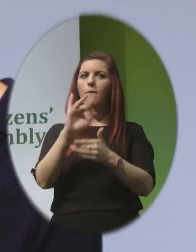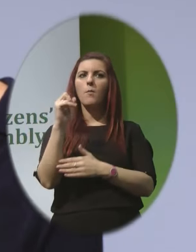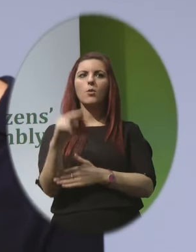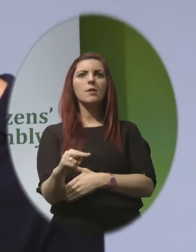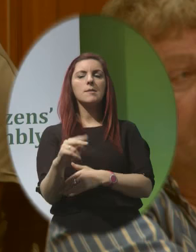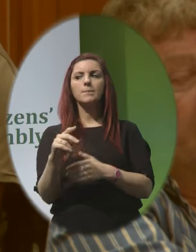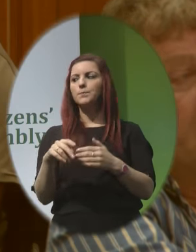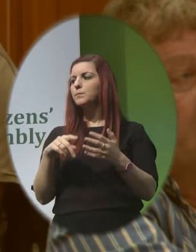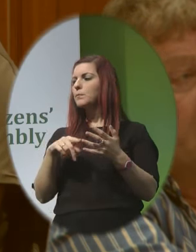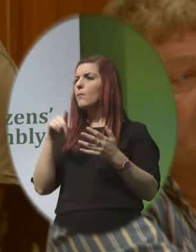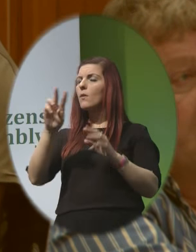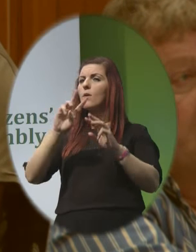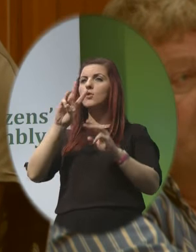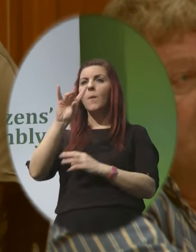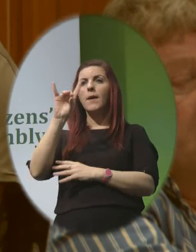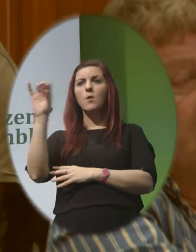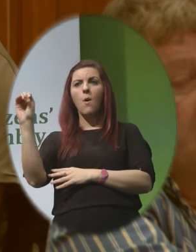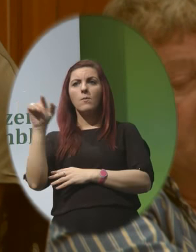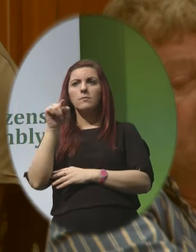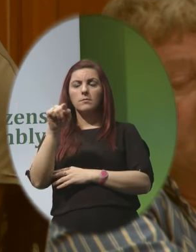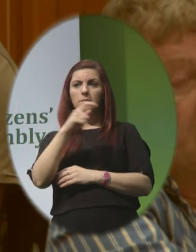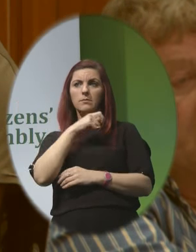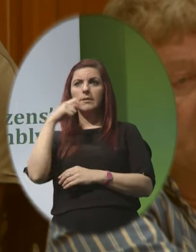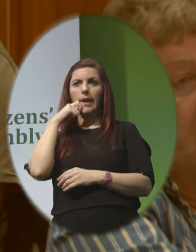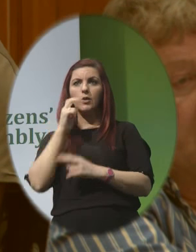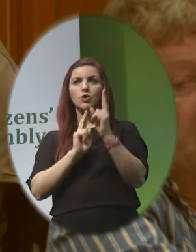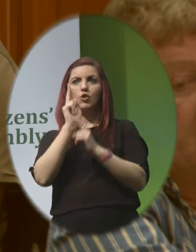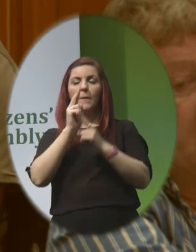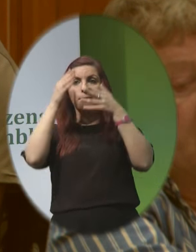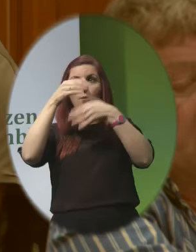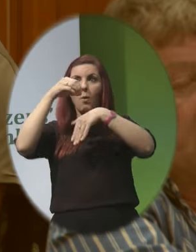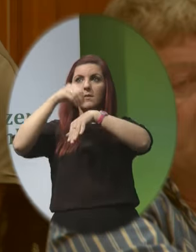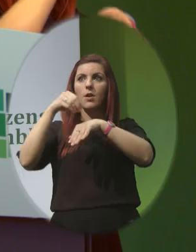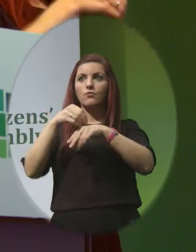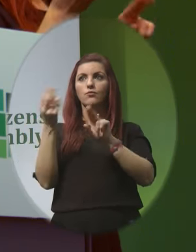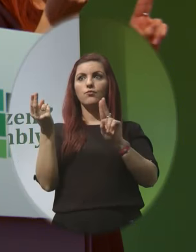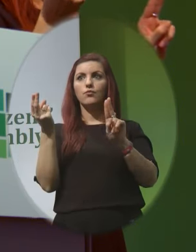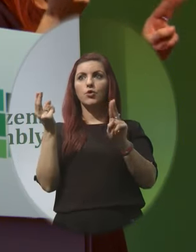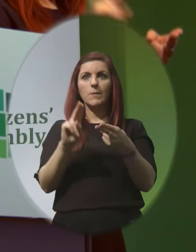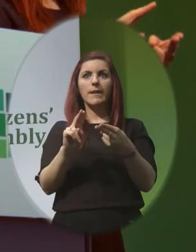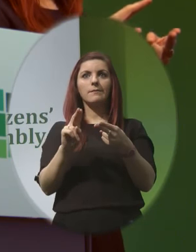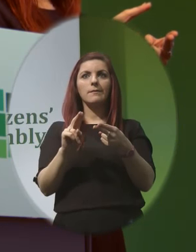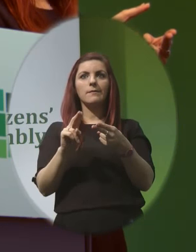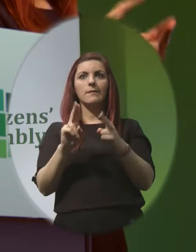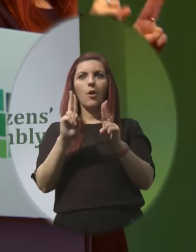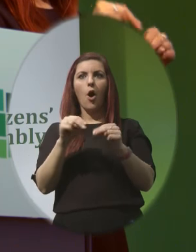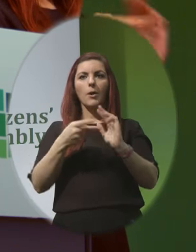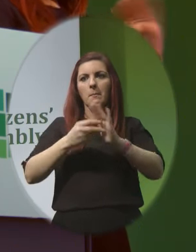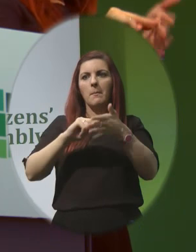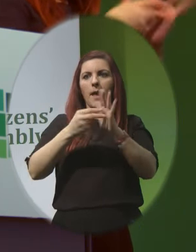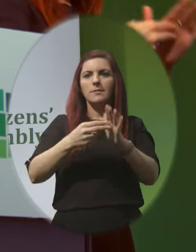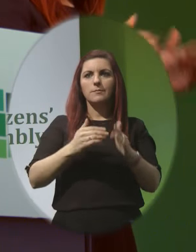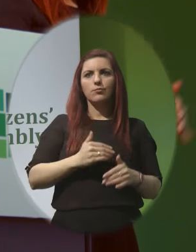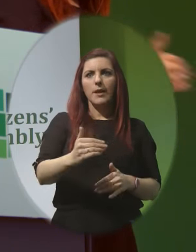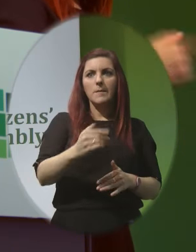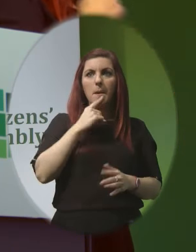Organisation suggests that we first should focus on reducing unintended pregnancy by ensuring access to contraception